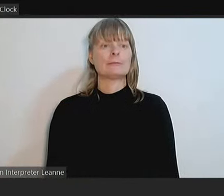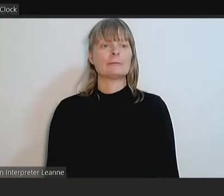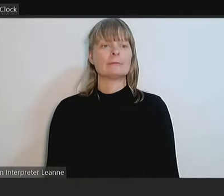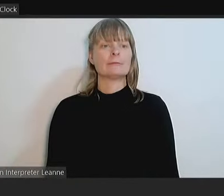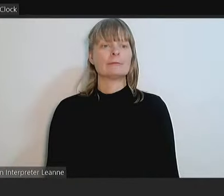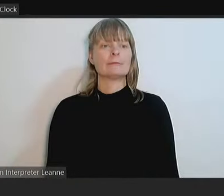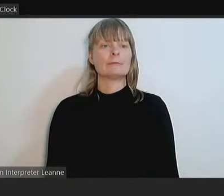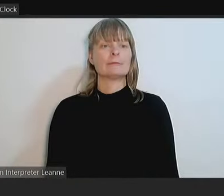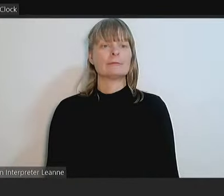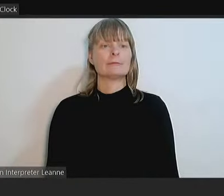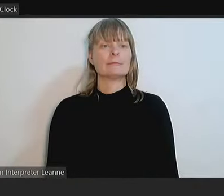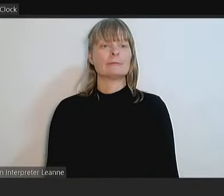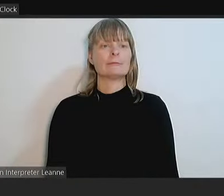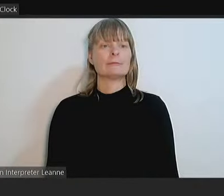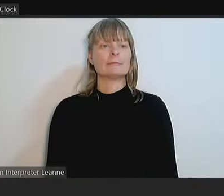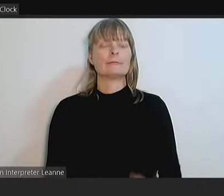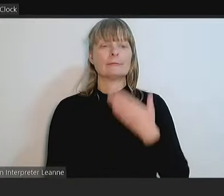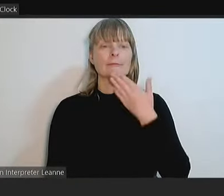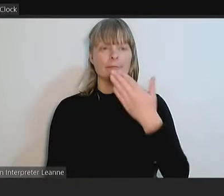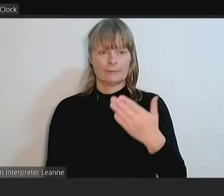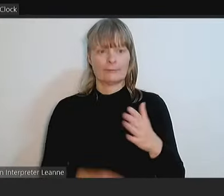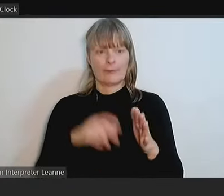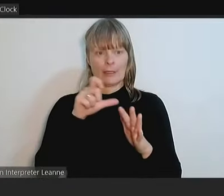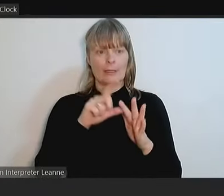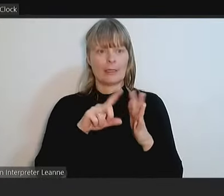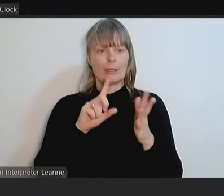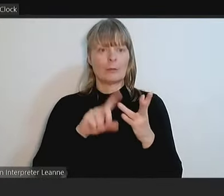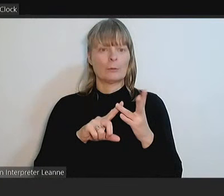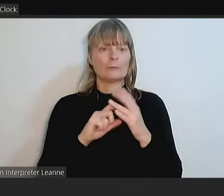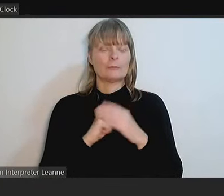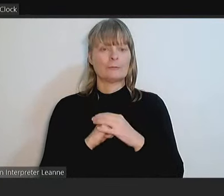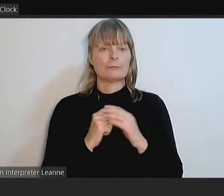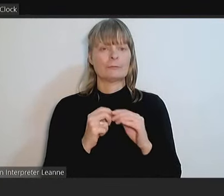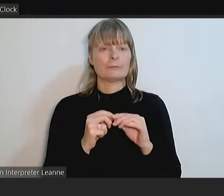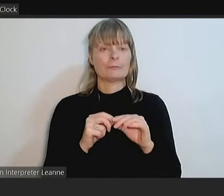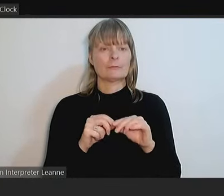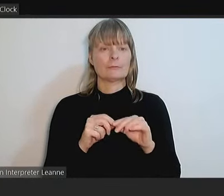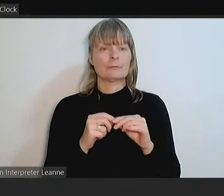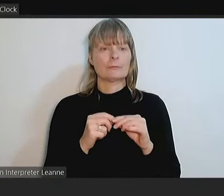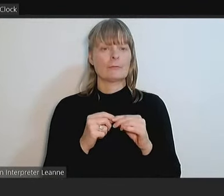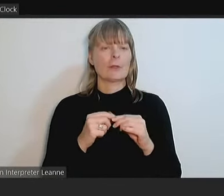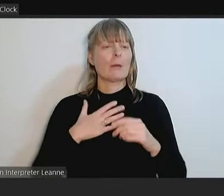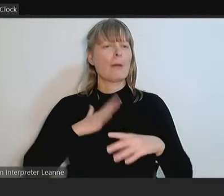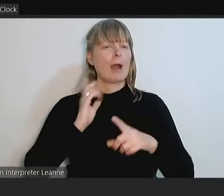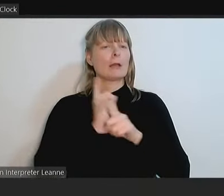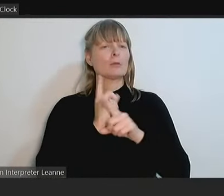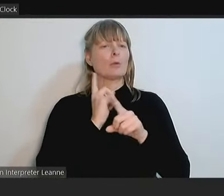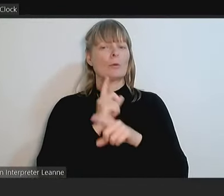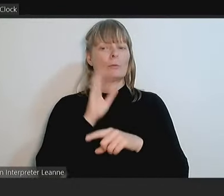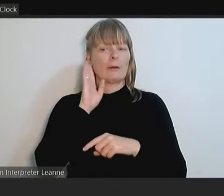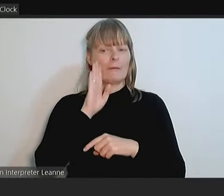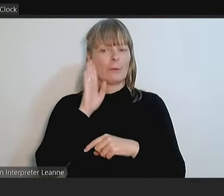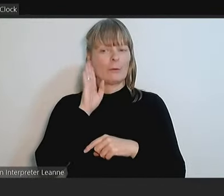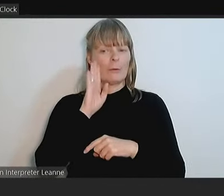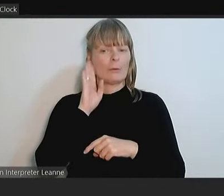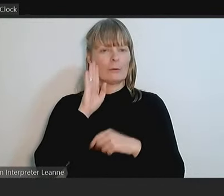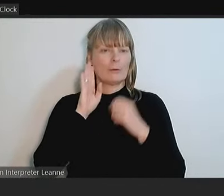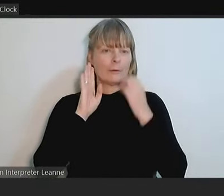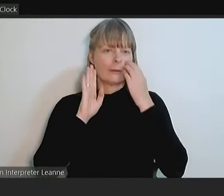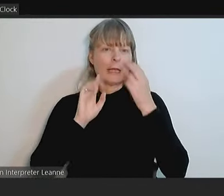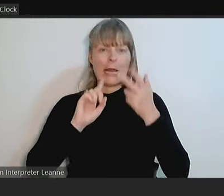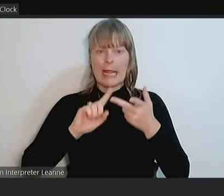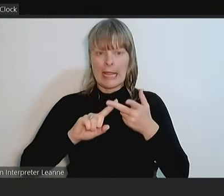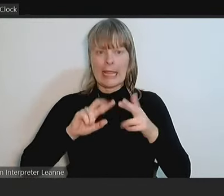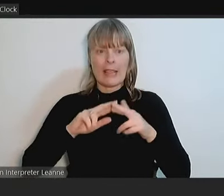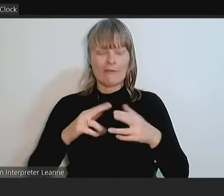Absolutely. Thank you. Through you, Mayor. My comments before was if there was a safety issue